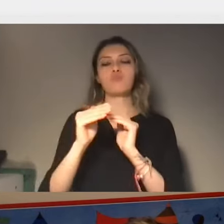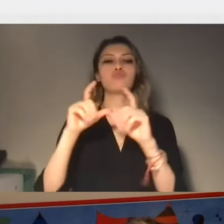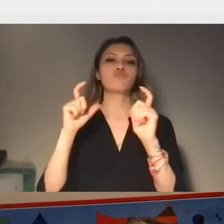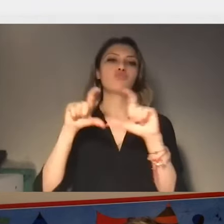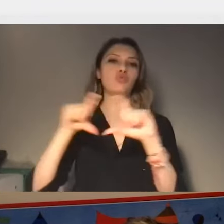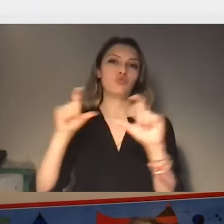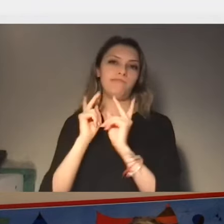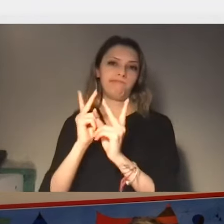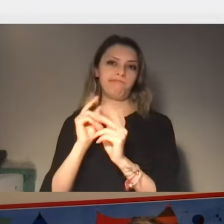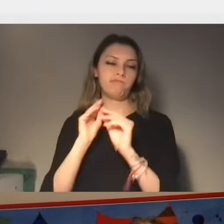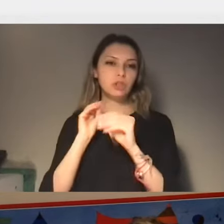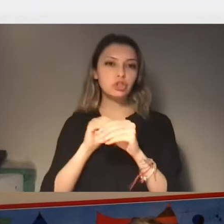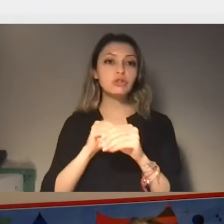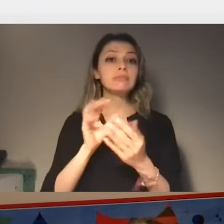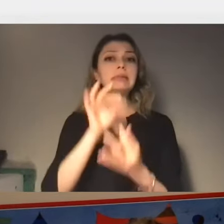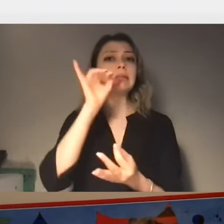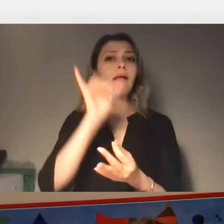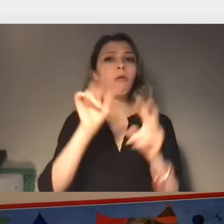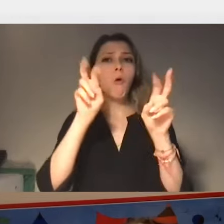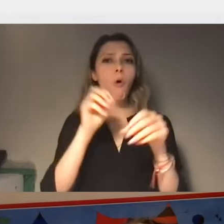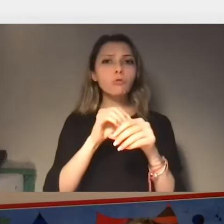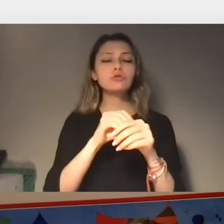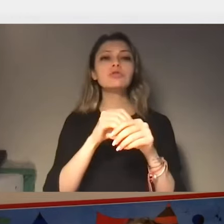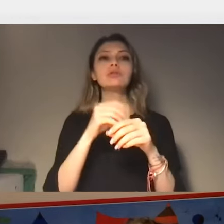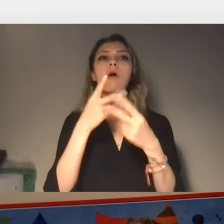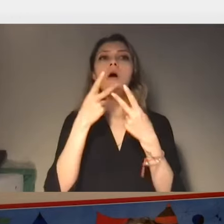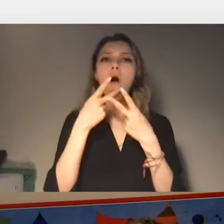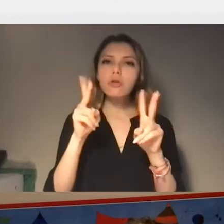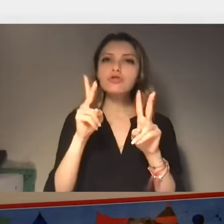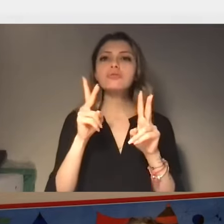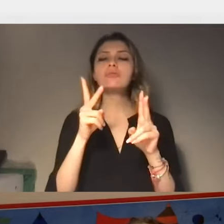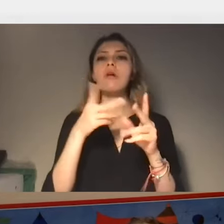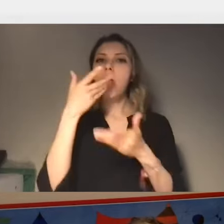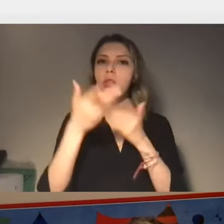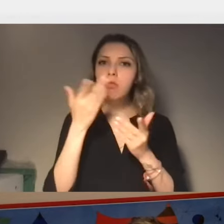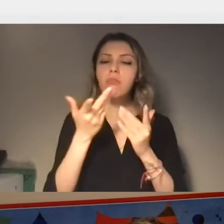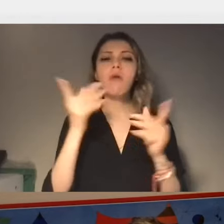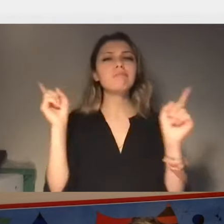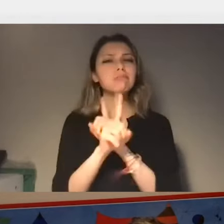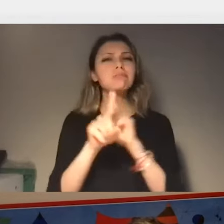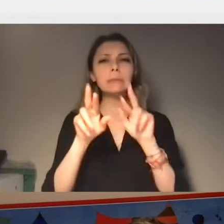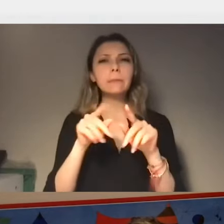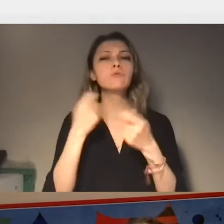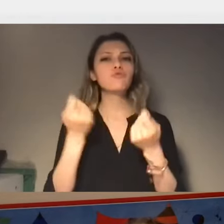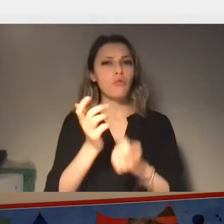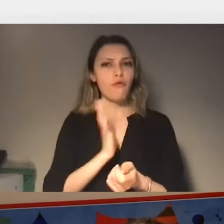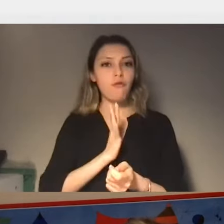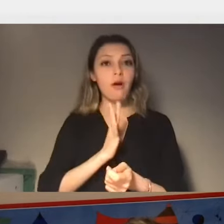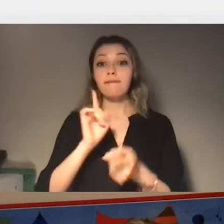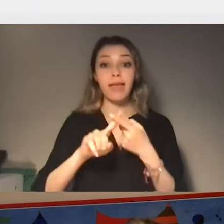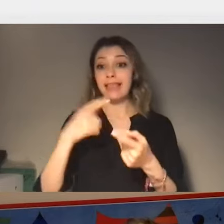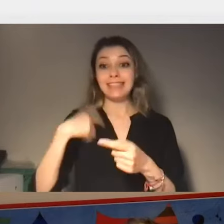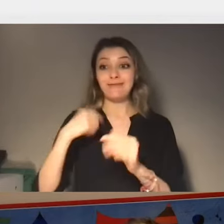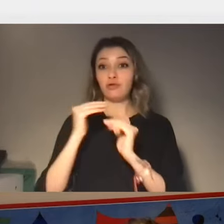that is the Turkish state, and provides support for civil society organizations for